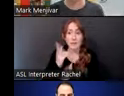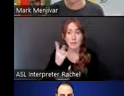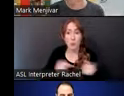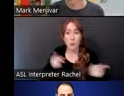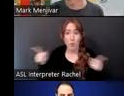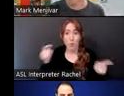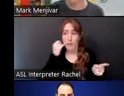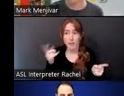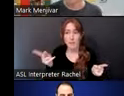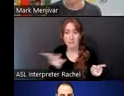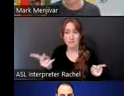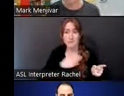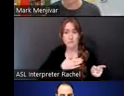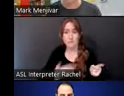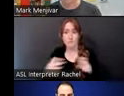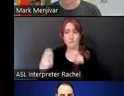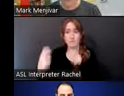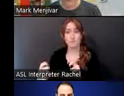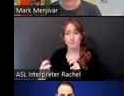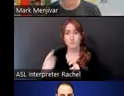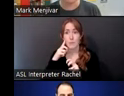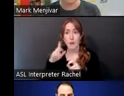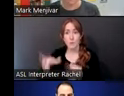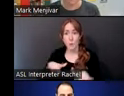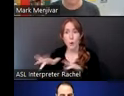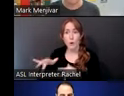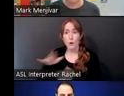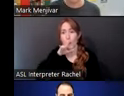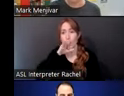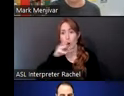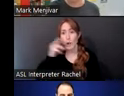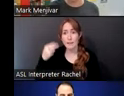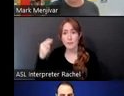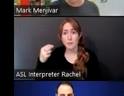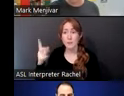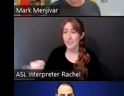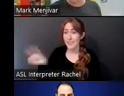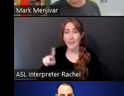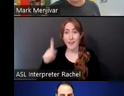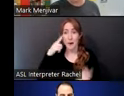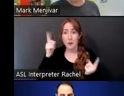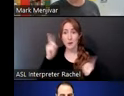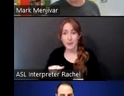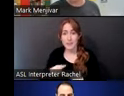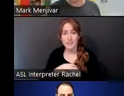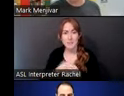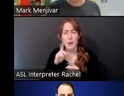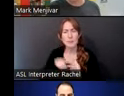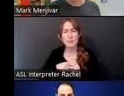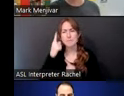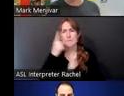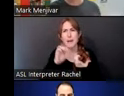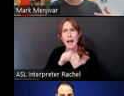to record an oral history to be used in the space. They graciously agreed. And then when I started to think about how to activate it in this space,